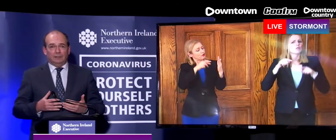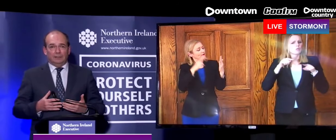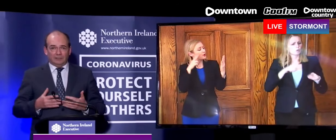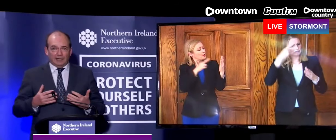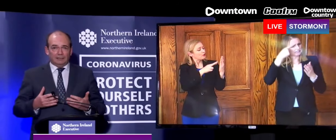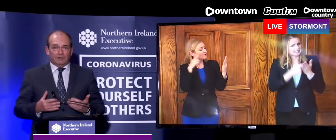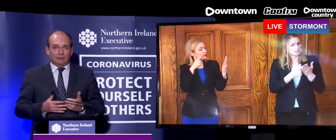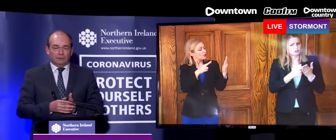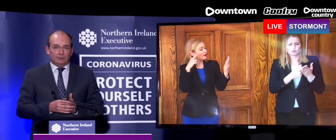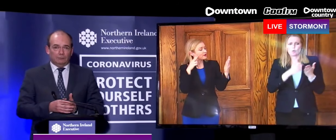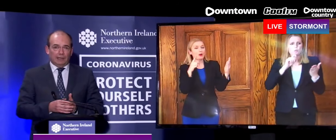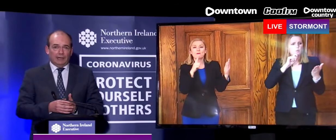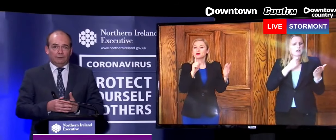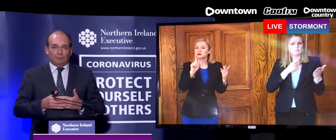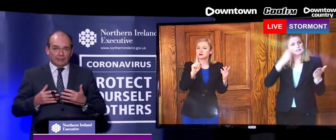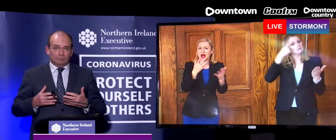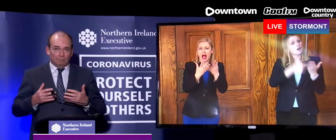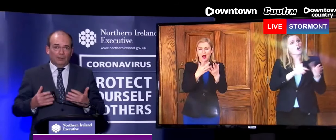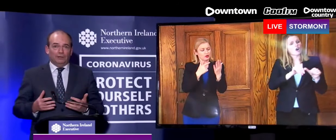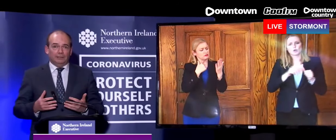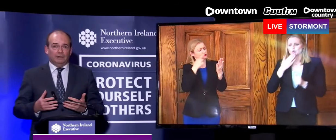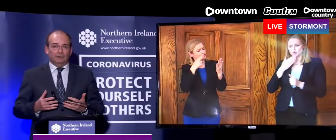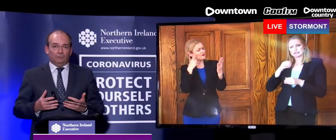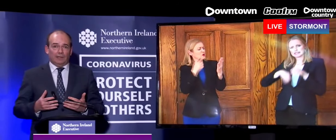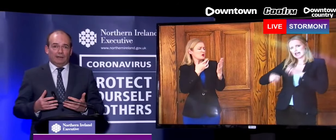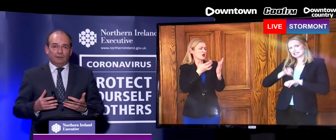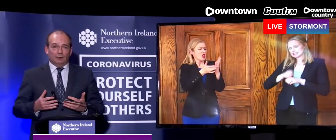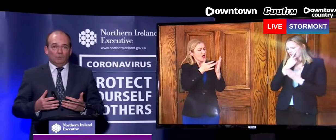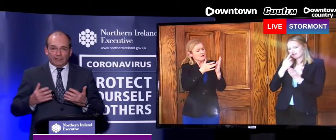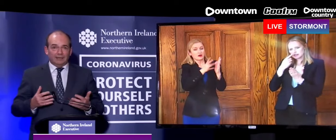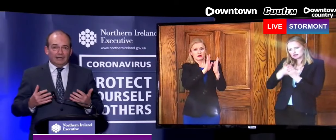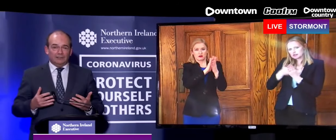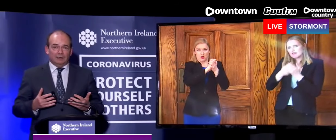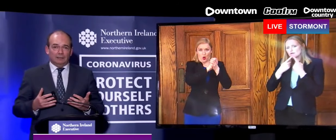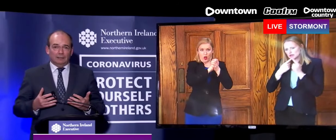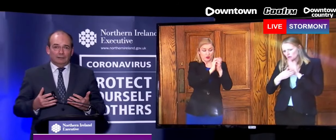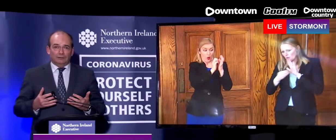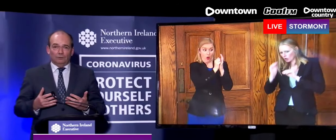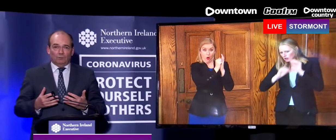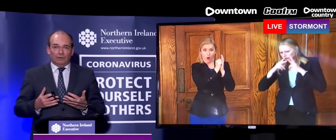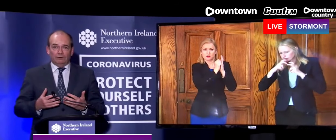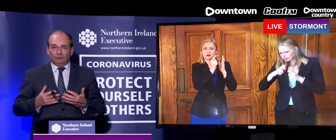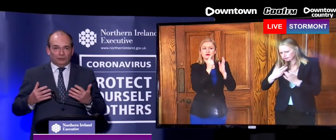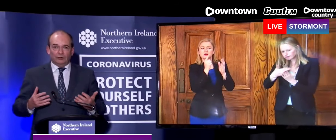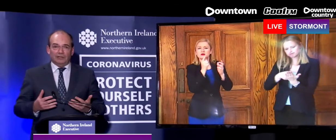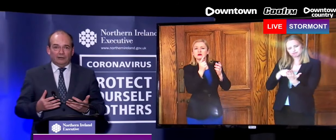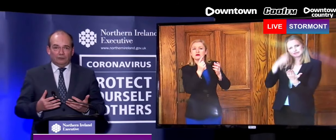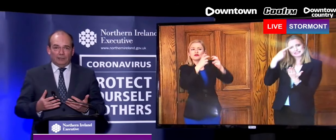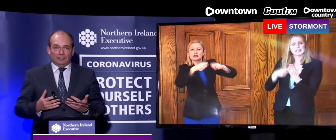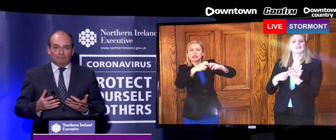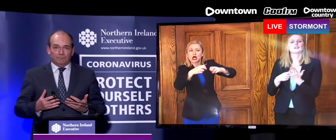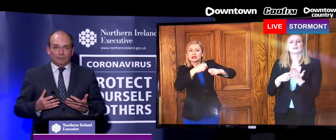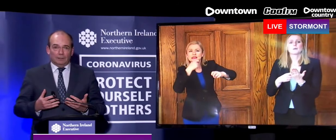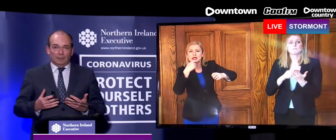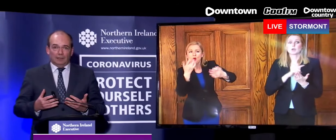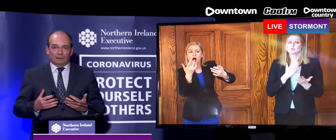best scientific evidence that we have, the best modelling that we have, recognising, you know, that we are an uncharted territory